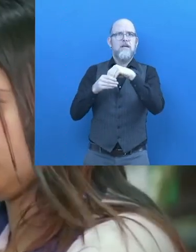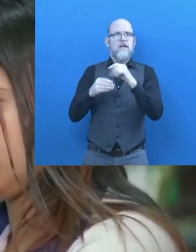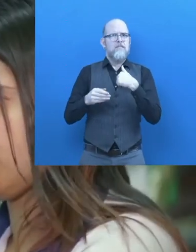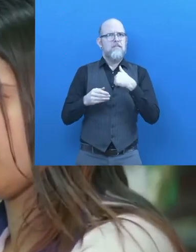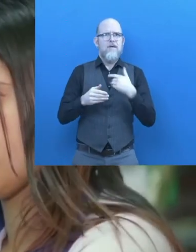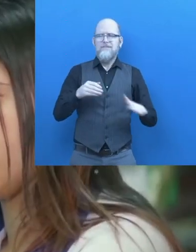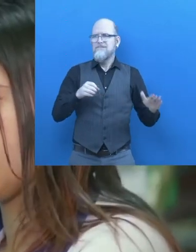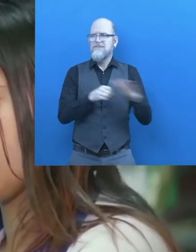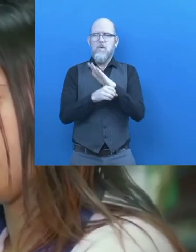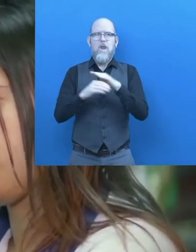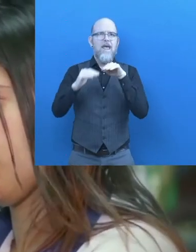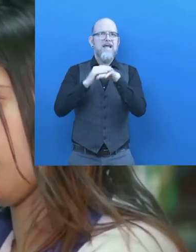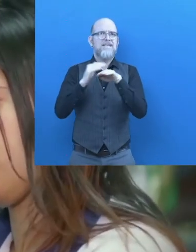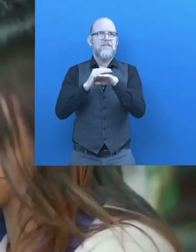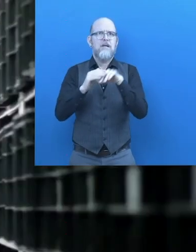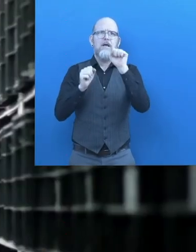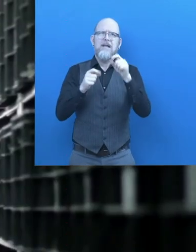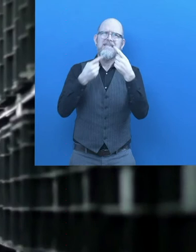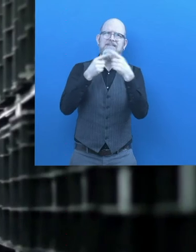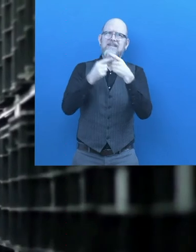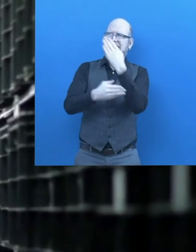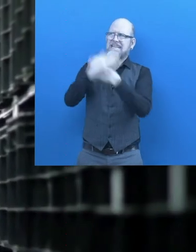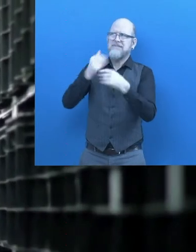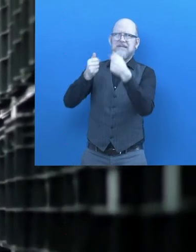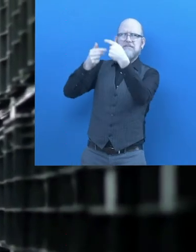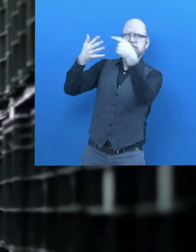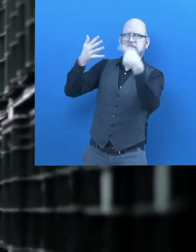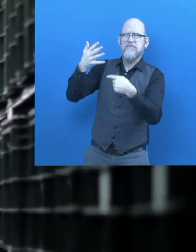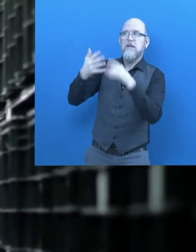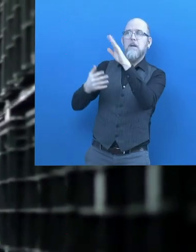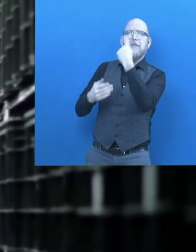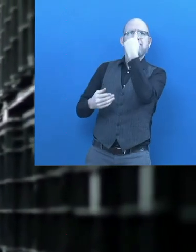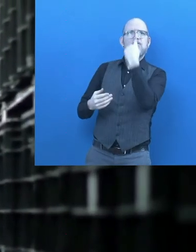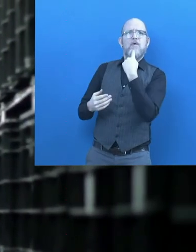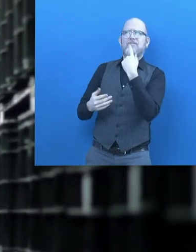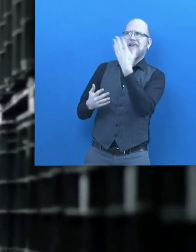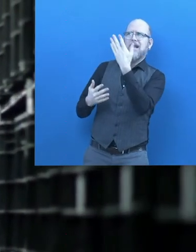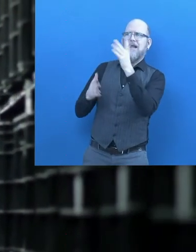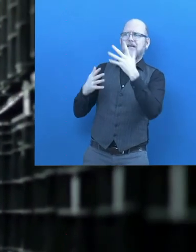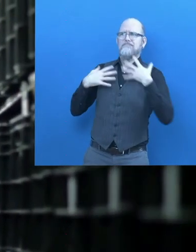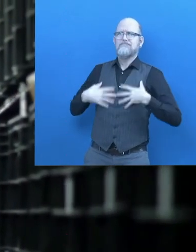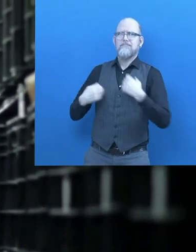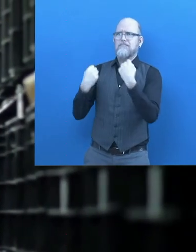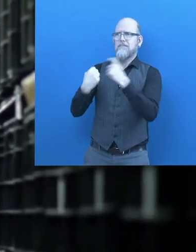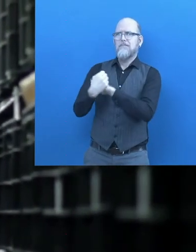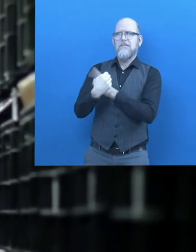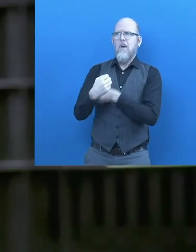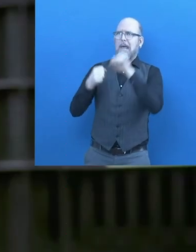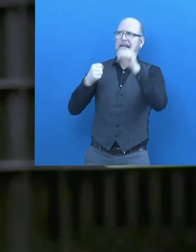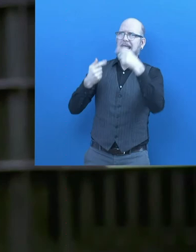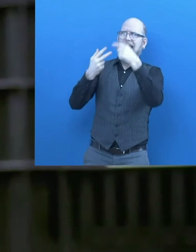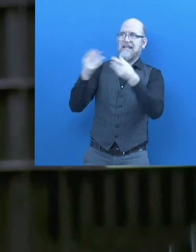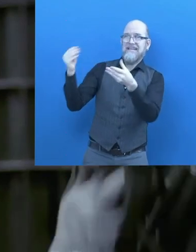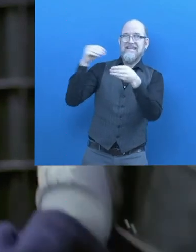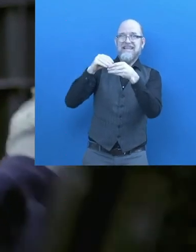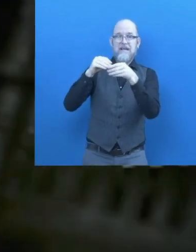accessible for different kinds of disabilities. And we have a behavioral profile test where we are able to match the